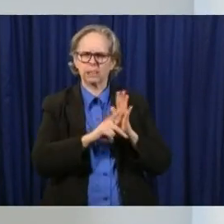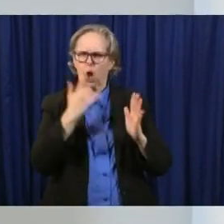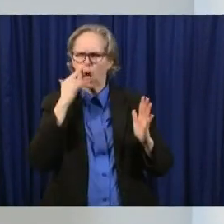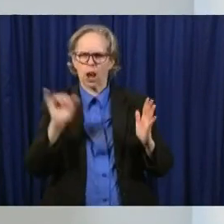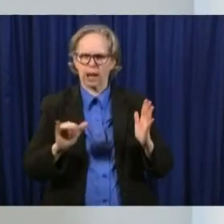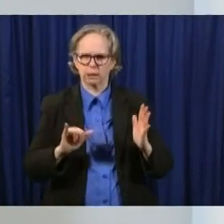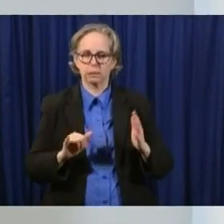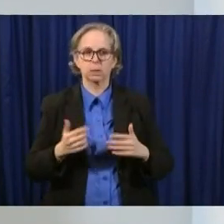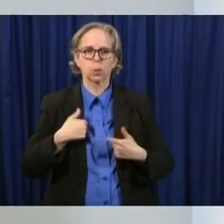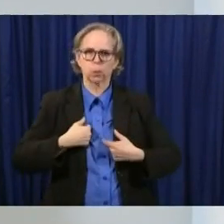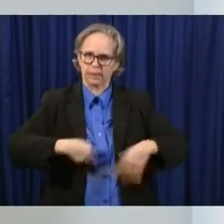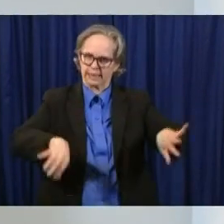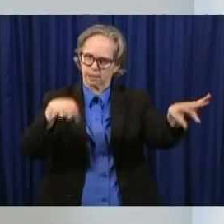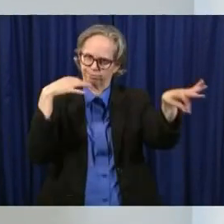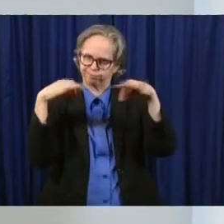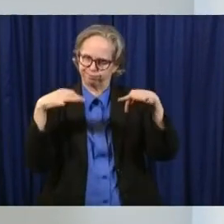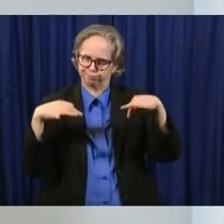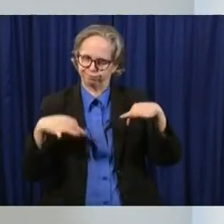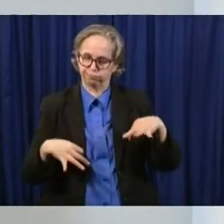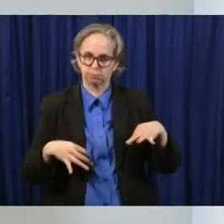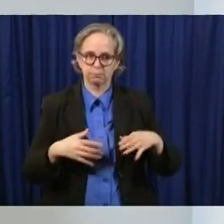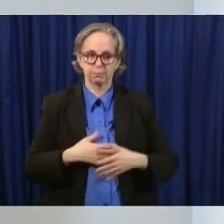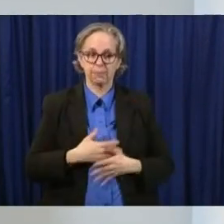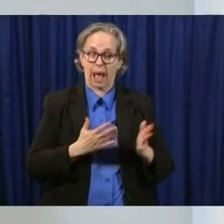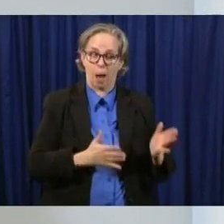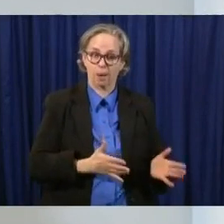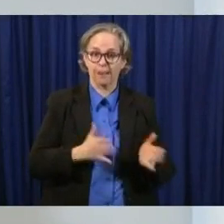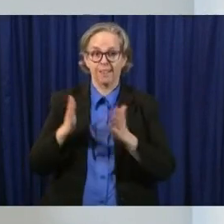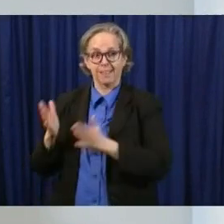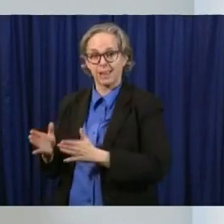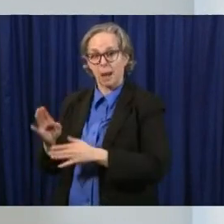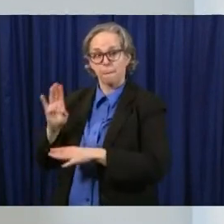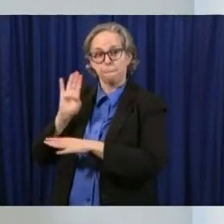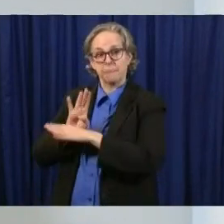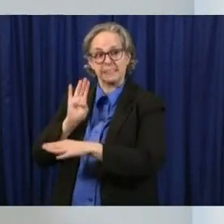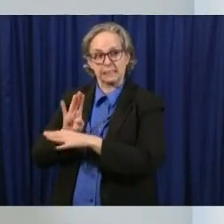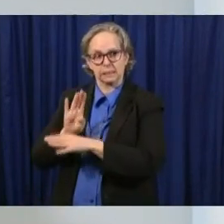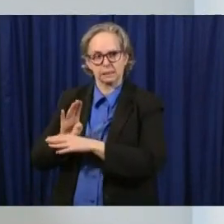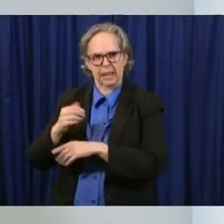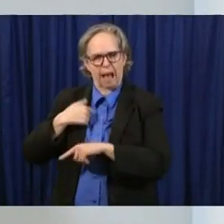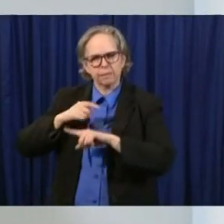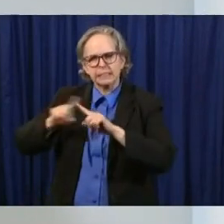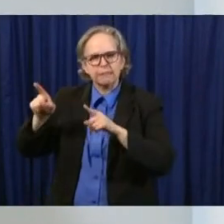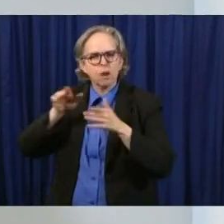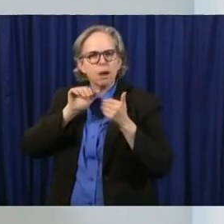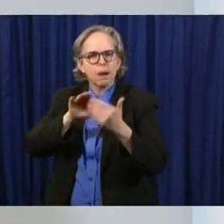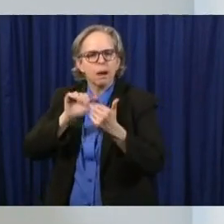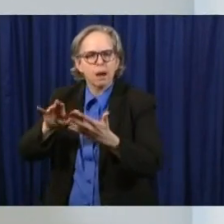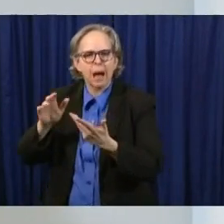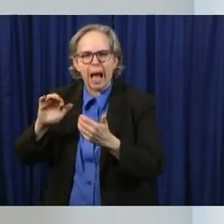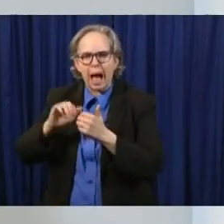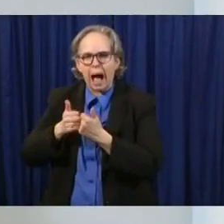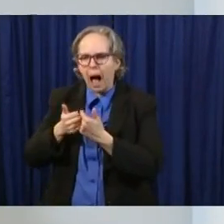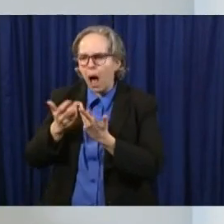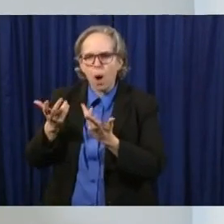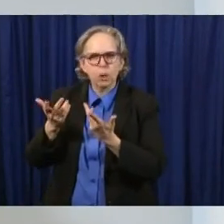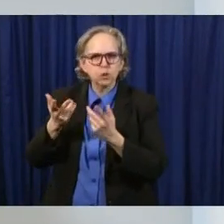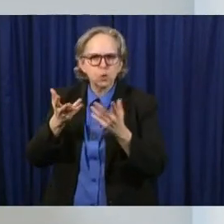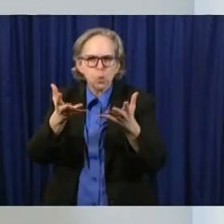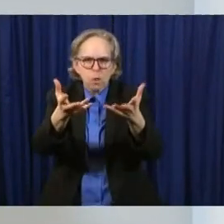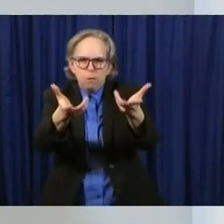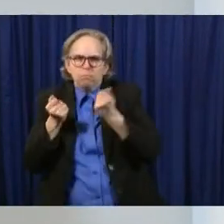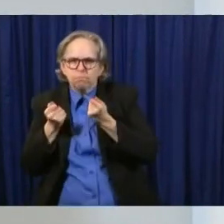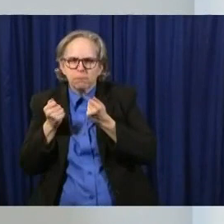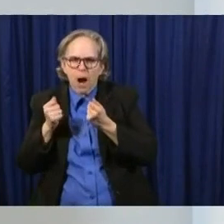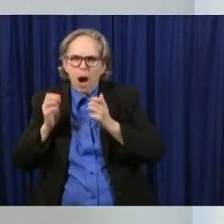businesses are going to take different approaches trying to capture customers in a new world uh and so many of them are